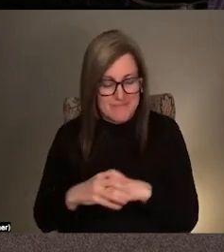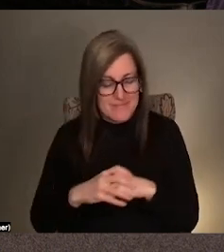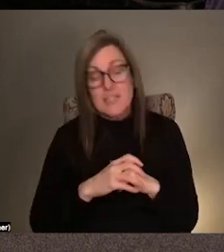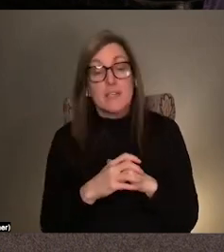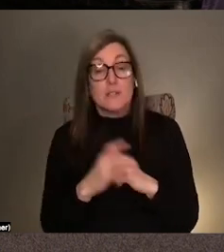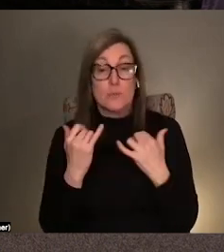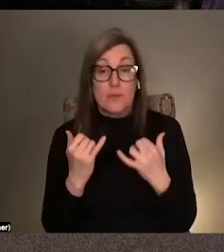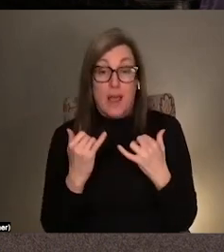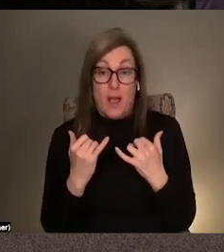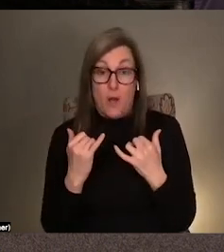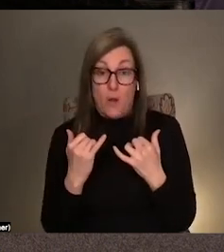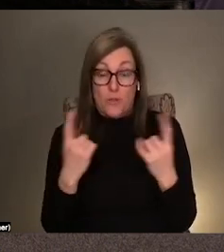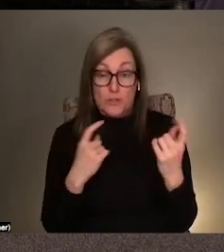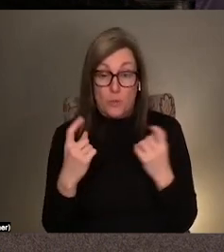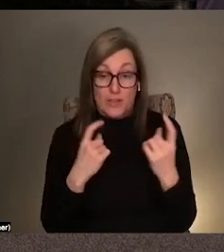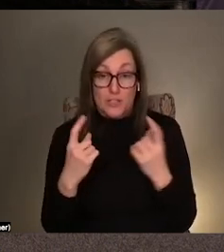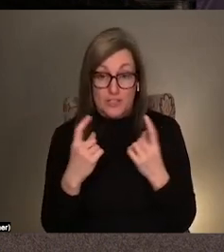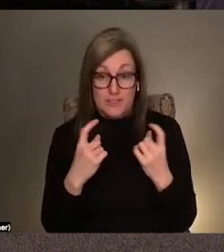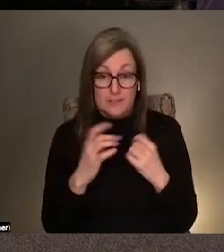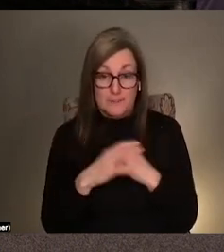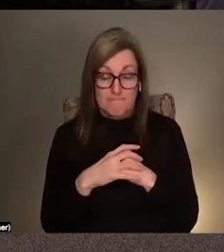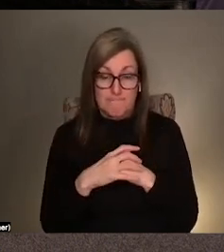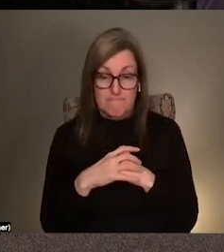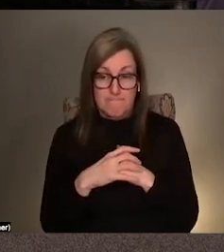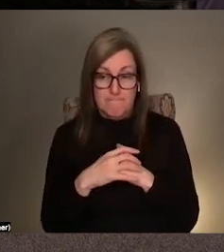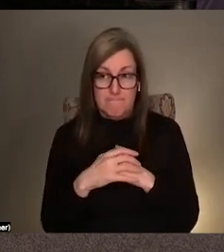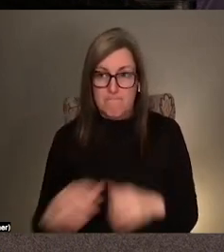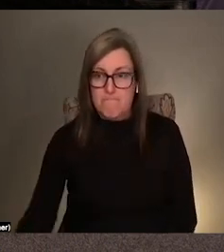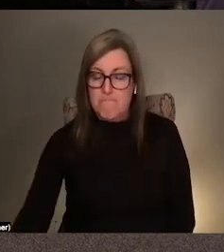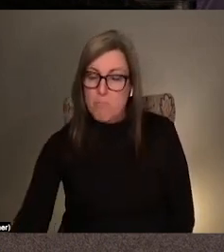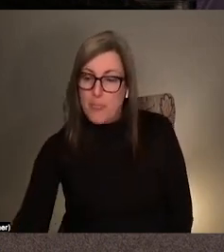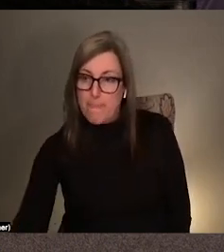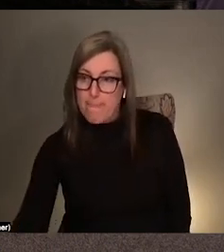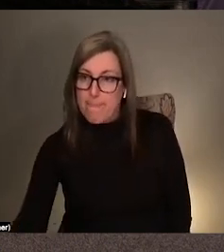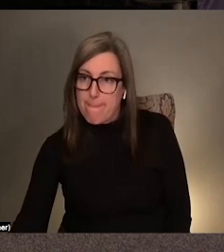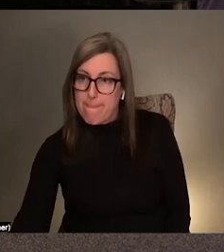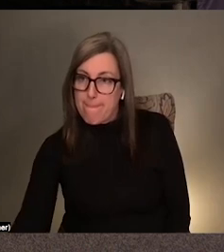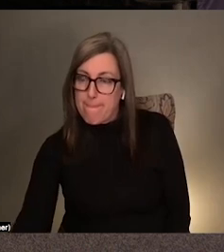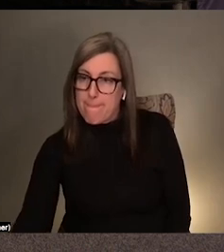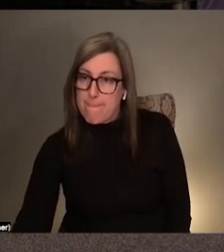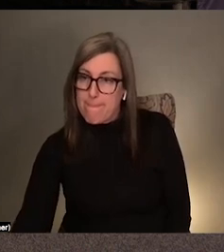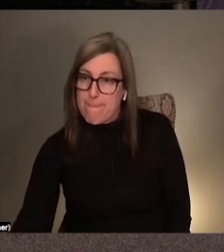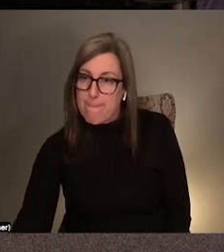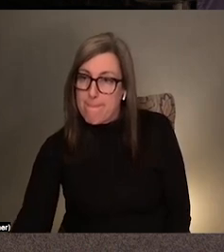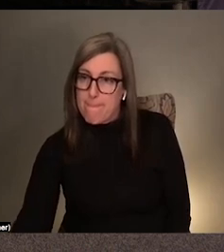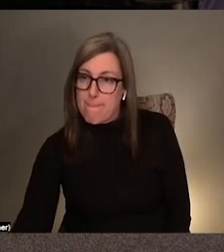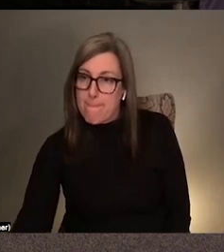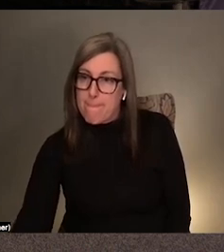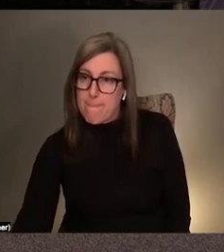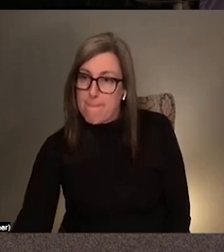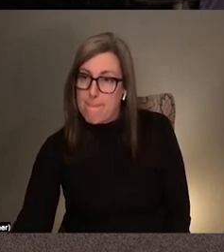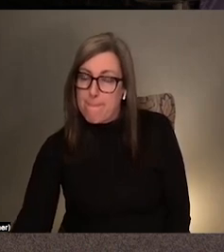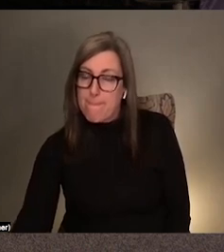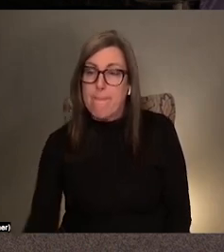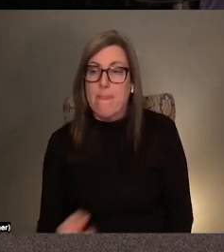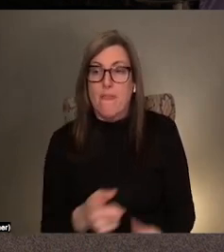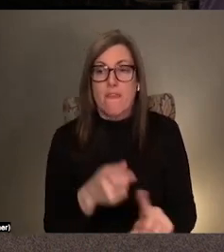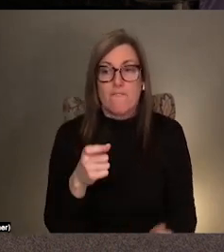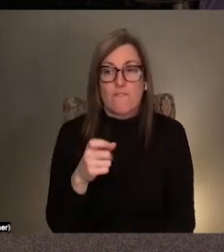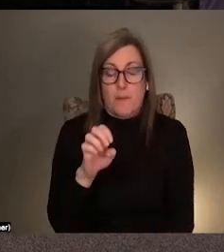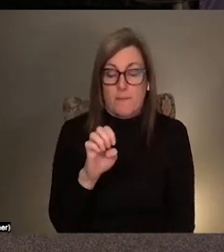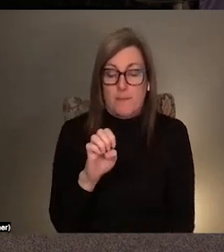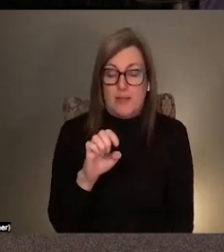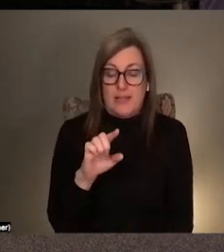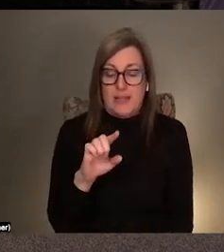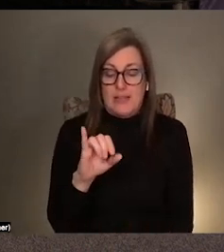Um, so, uh, there is a question here from Elizabeth Flinch, um, which I'm going